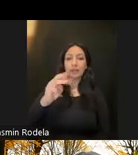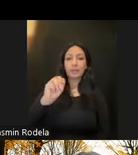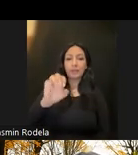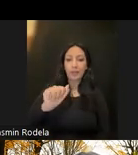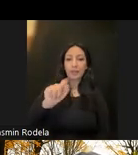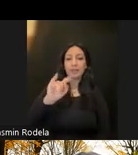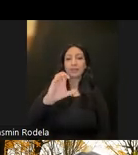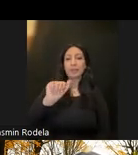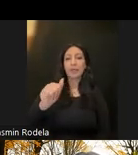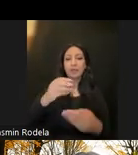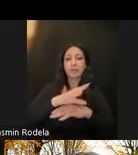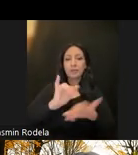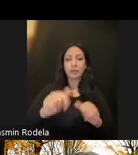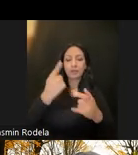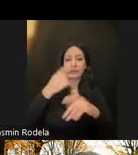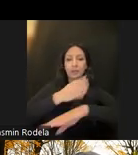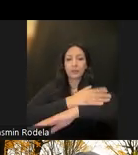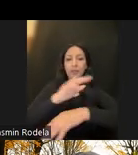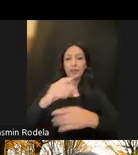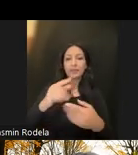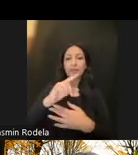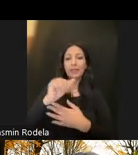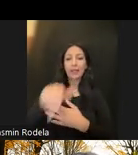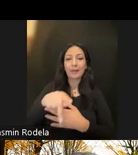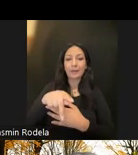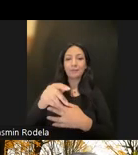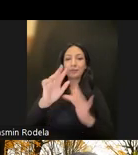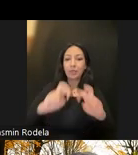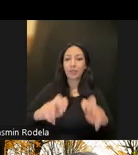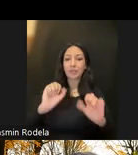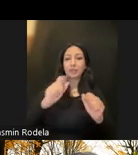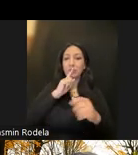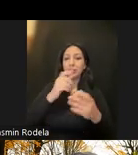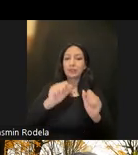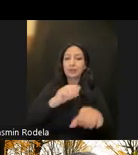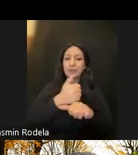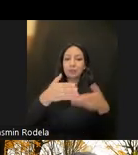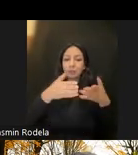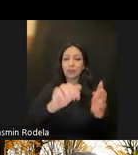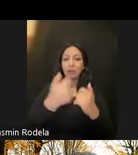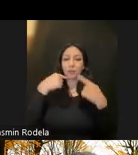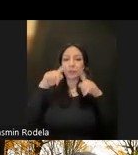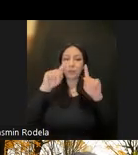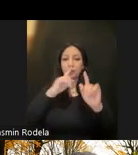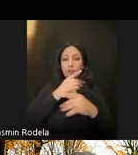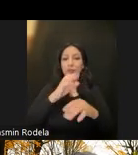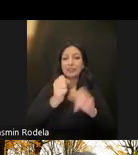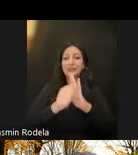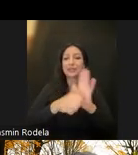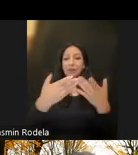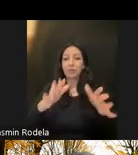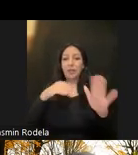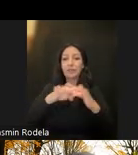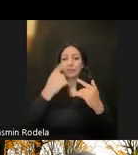as well to advance the gap analysis and build out a roadmap for how we achieved statewide access to